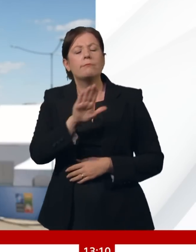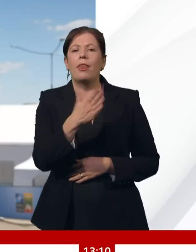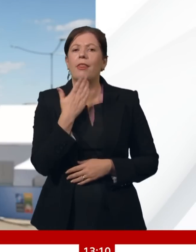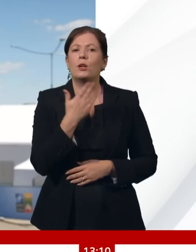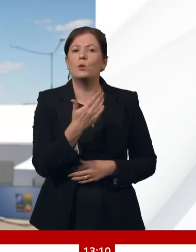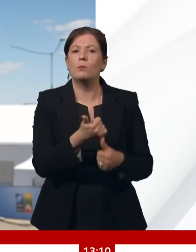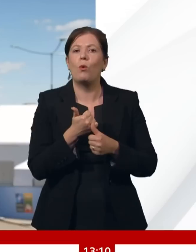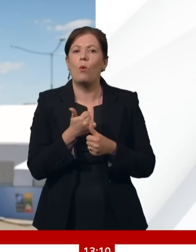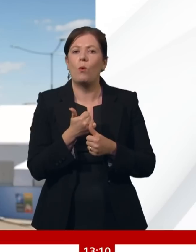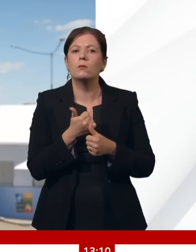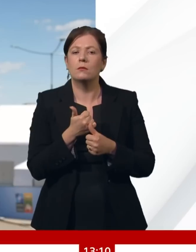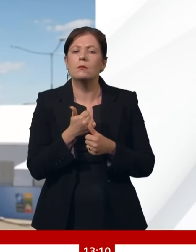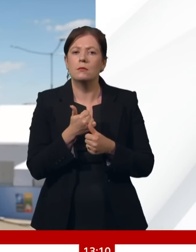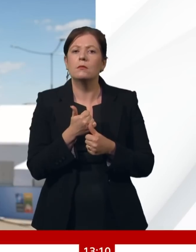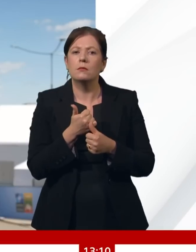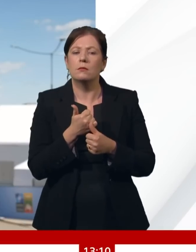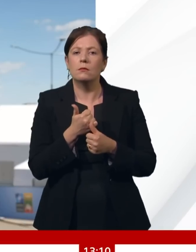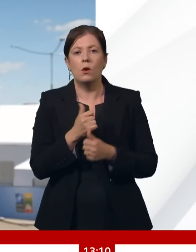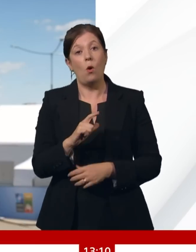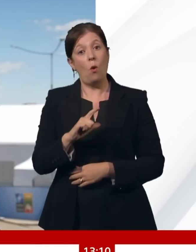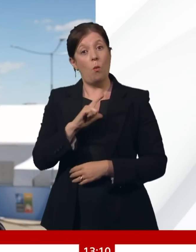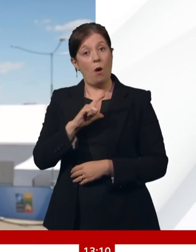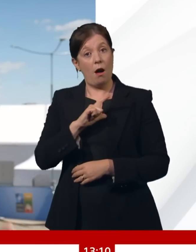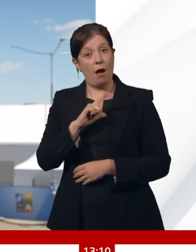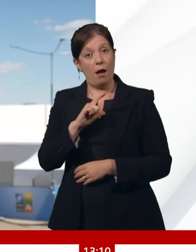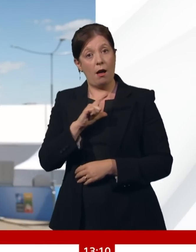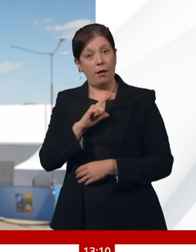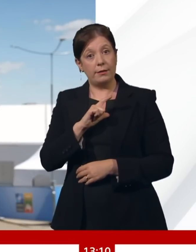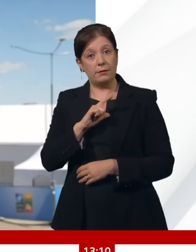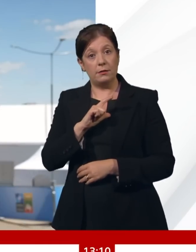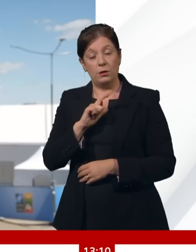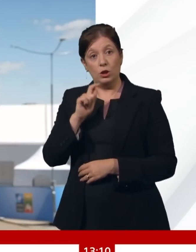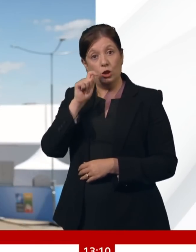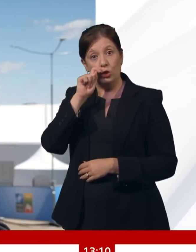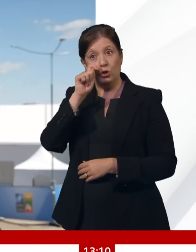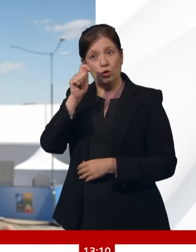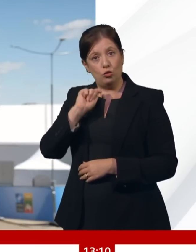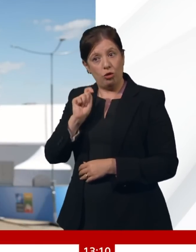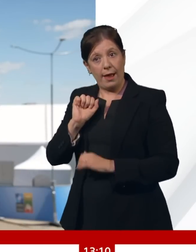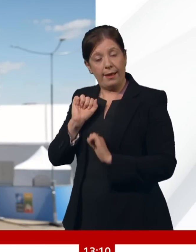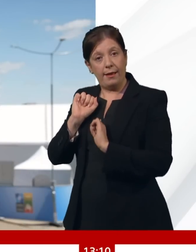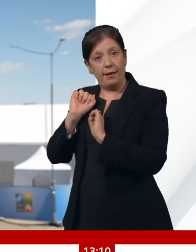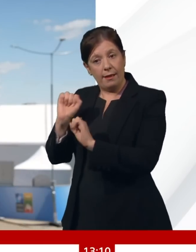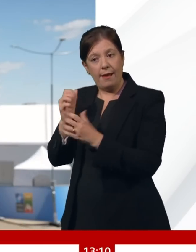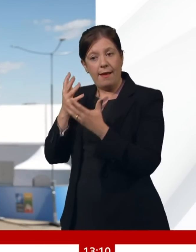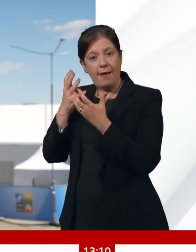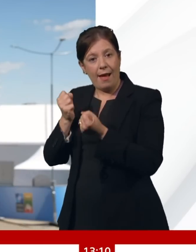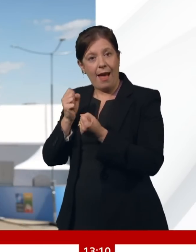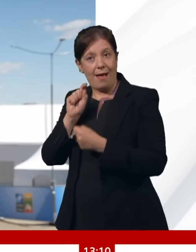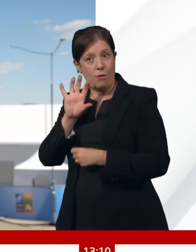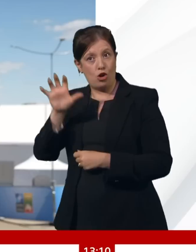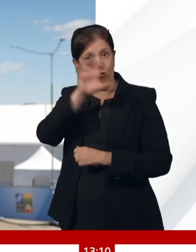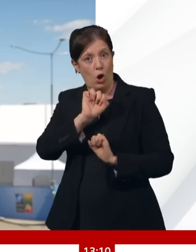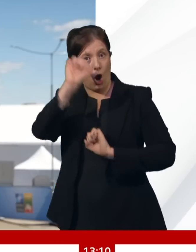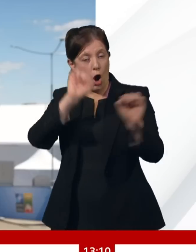community. The point he was making was that when Ukraine goes out there, it has to understand that there are domestic political pressures in lots of